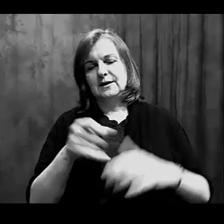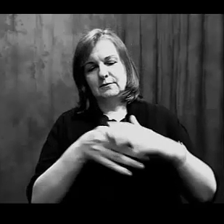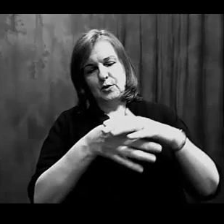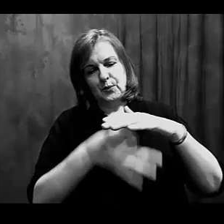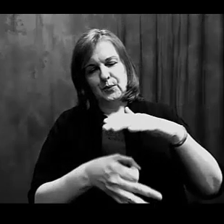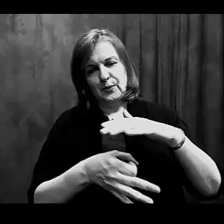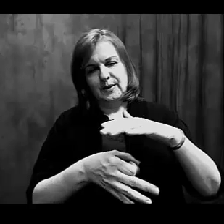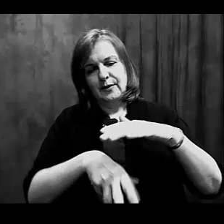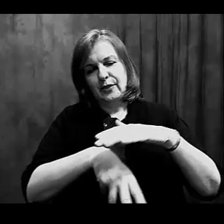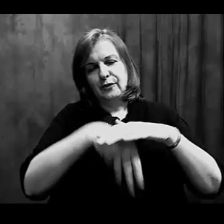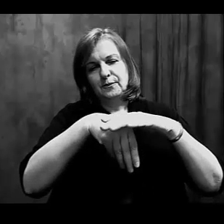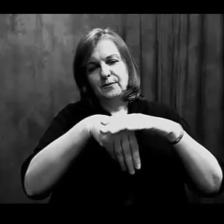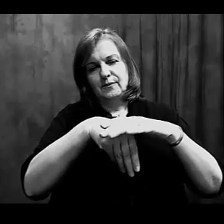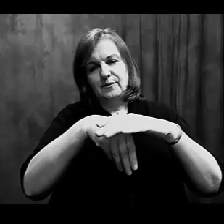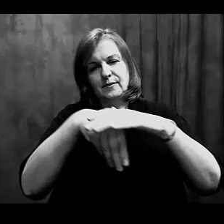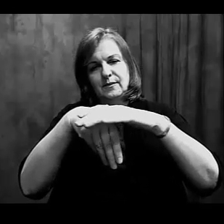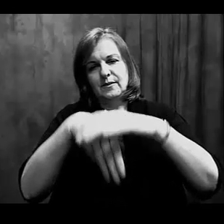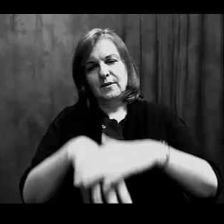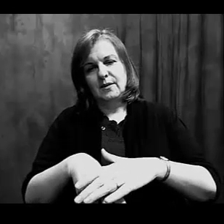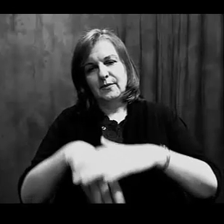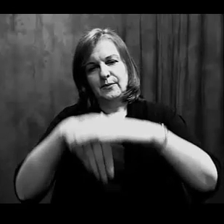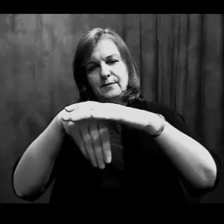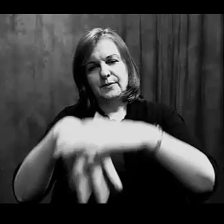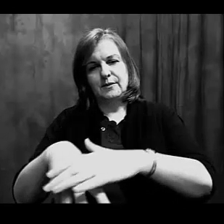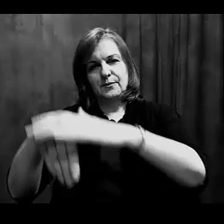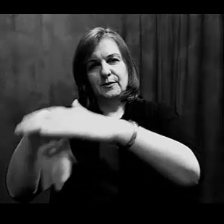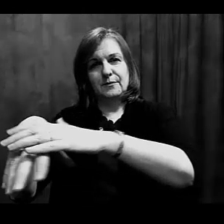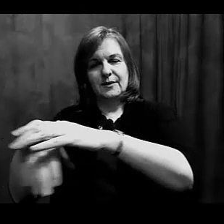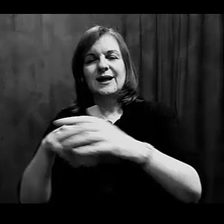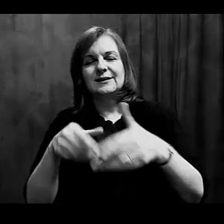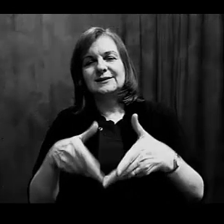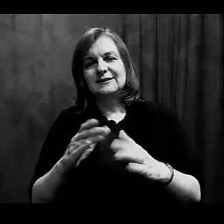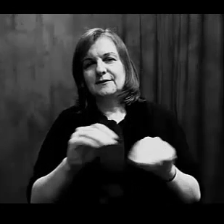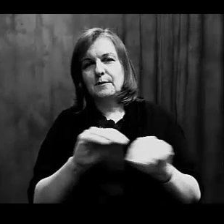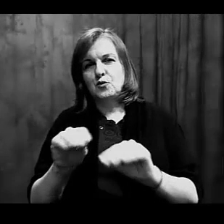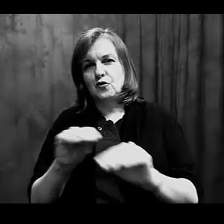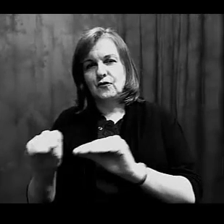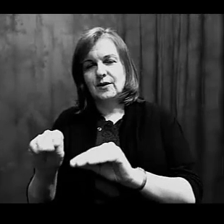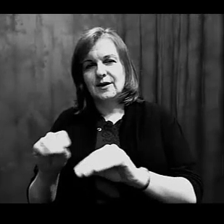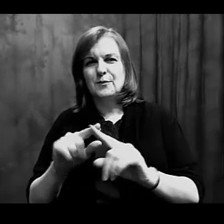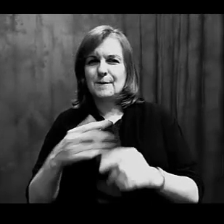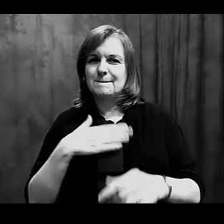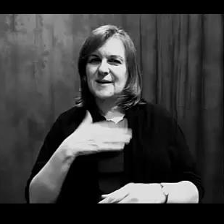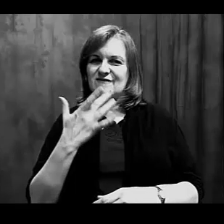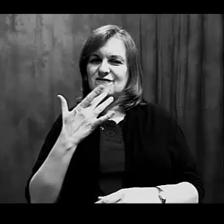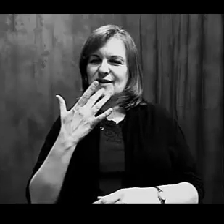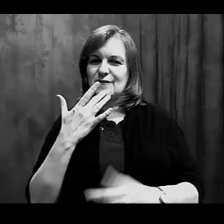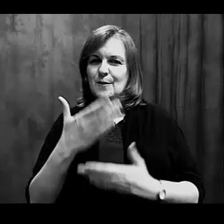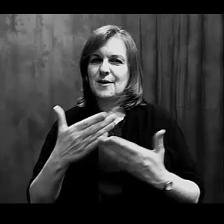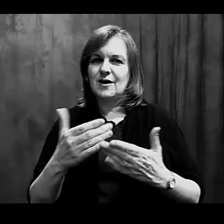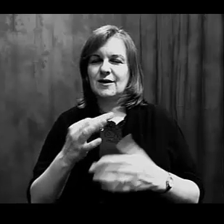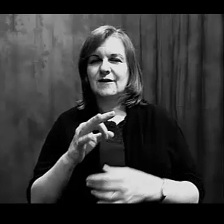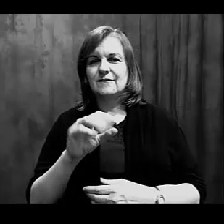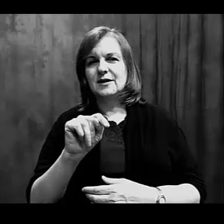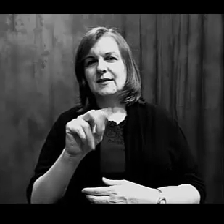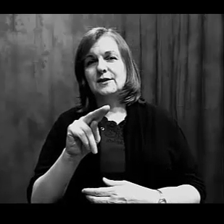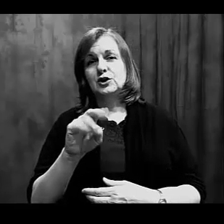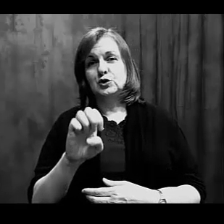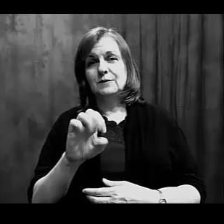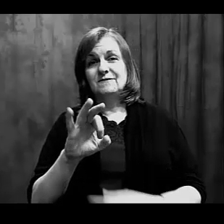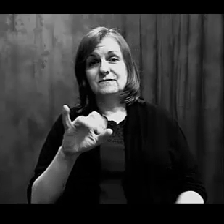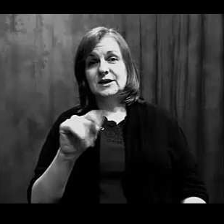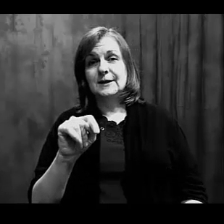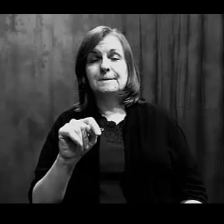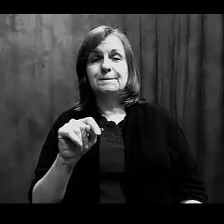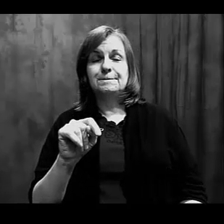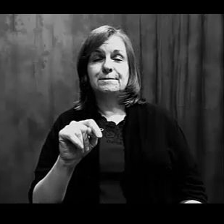and suction to actually allow them to move around. It's pretty fun. But my favorite aspect of these tube